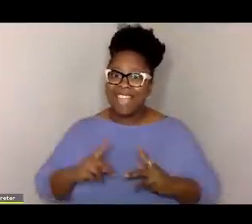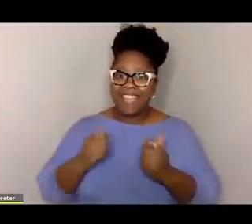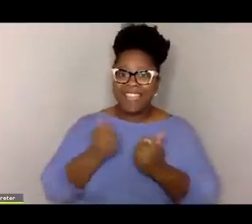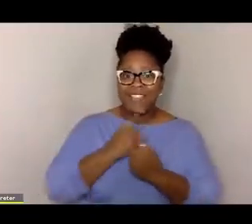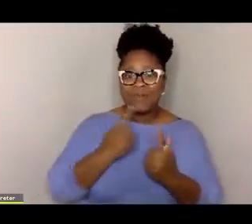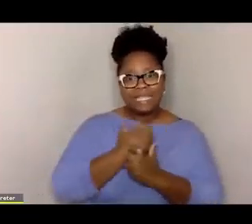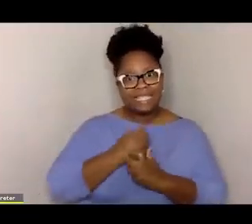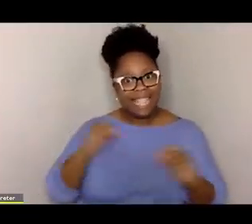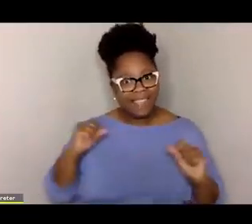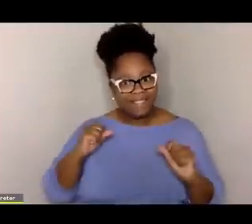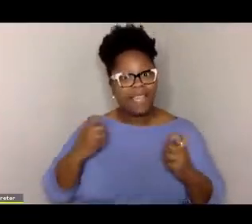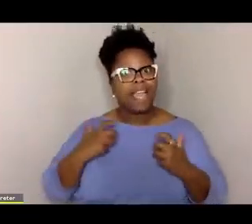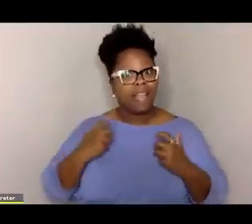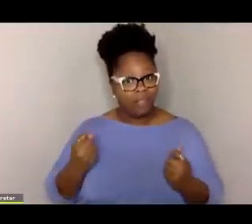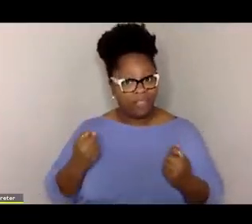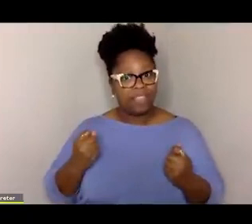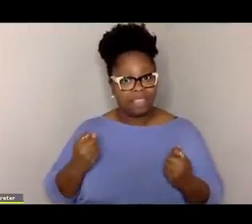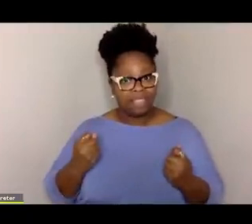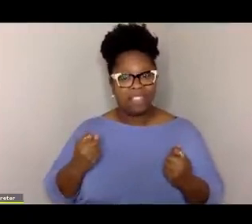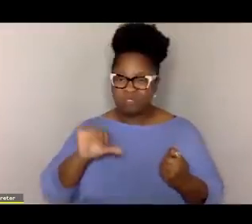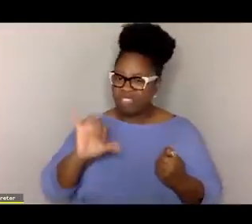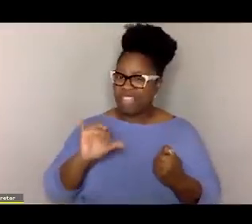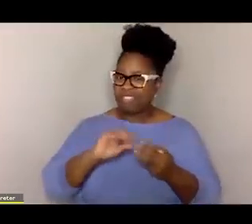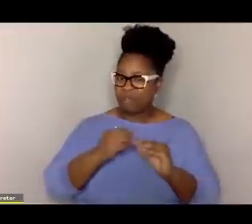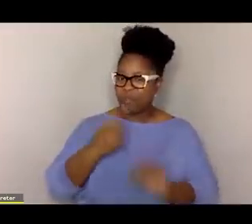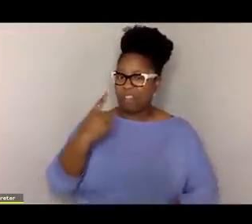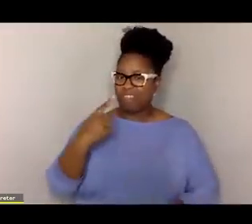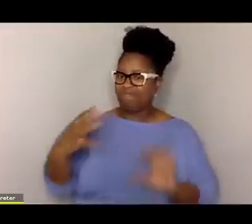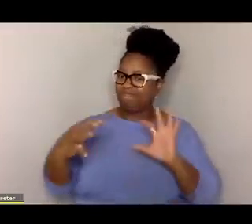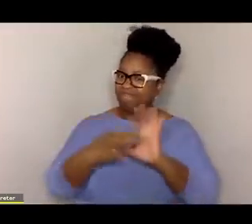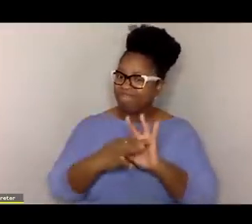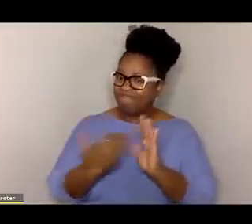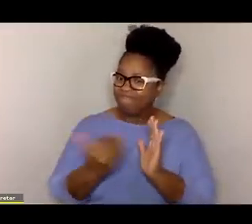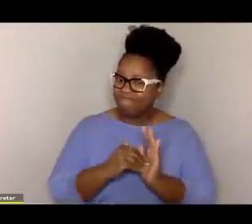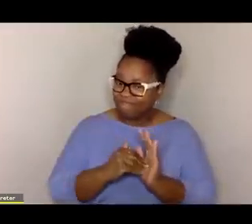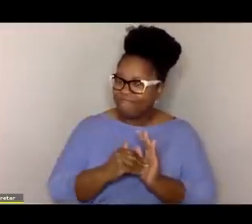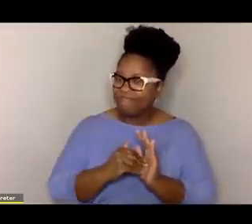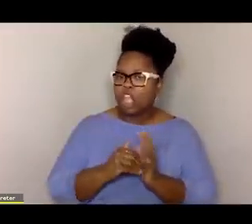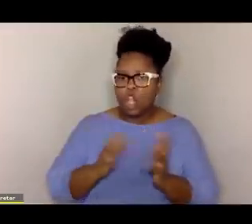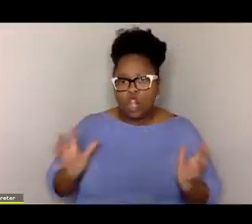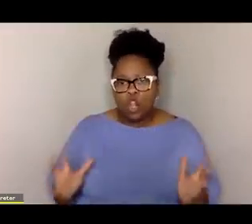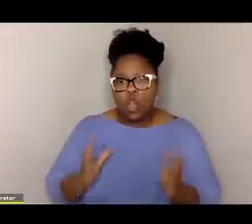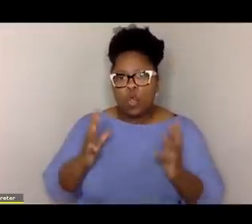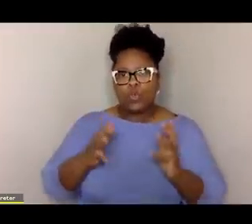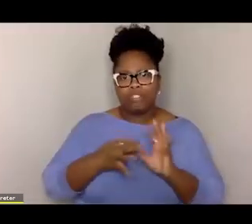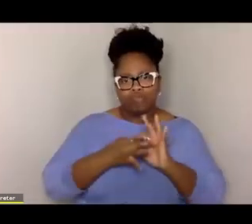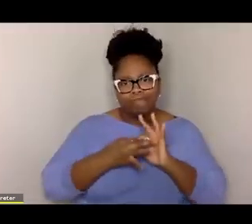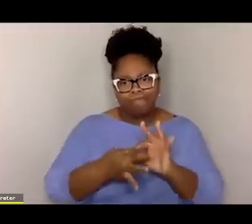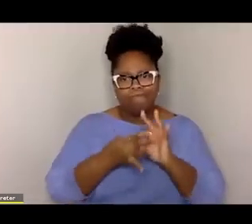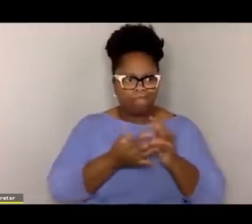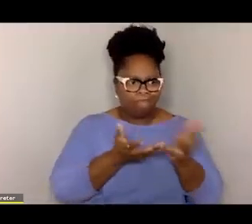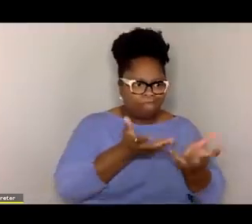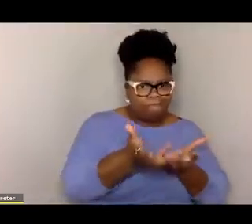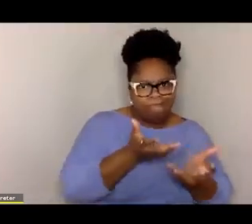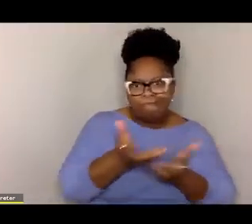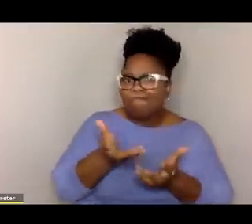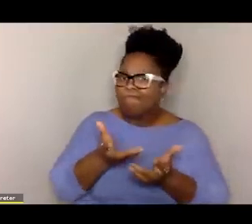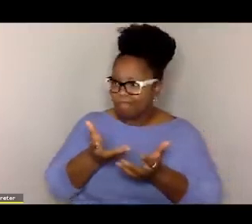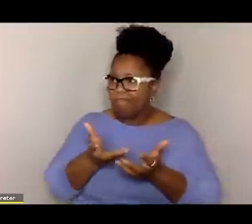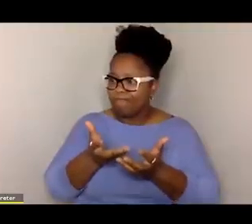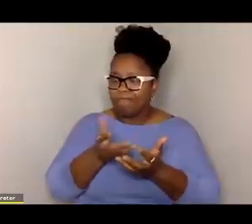full when everybody can be safe and healthy. And so that's one thing. Reconnect and encourage relational